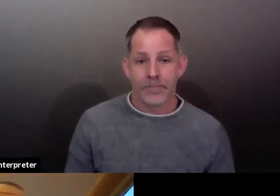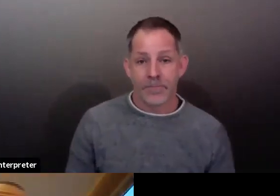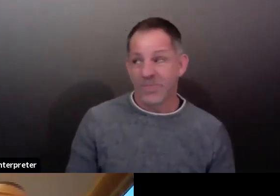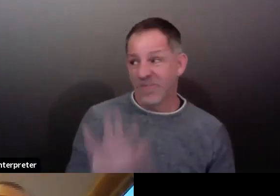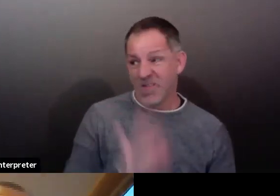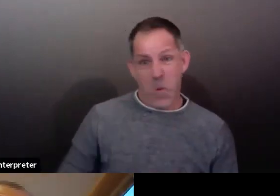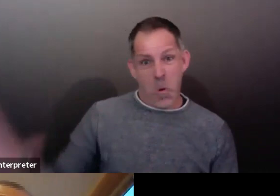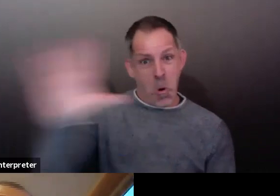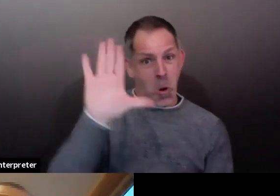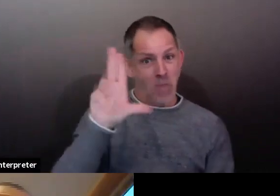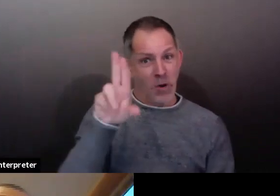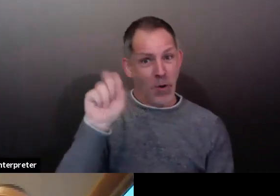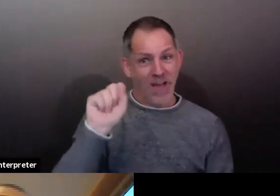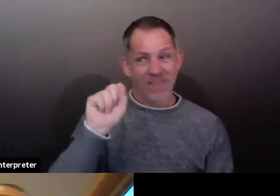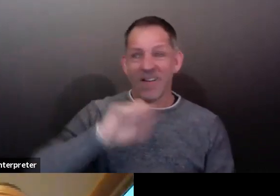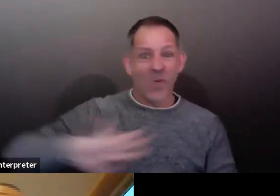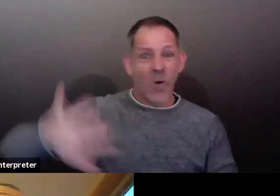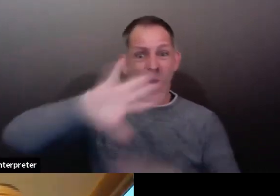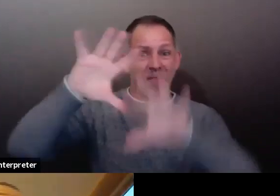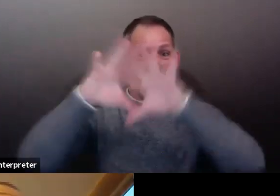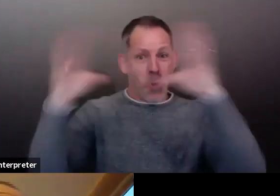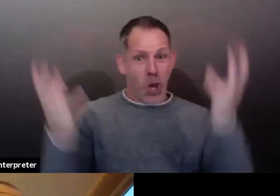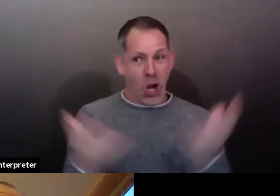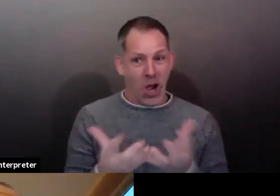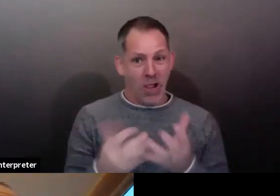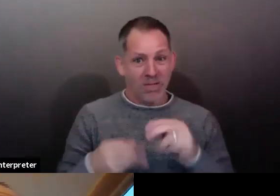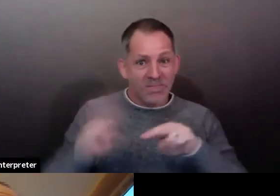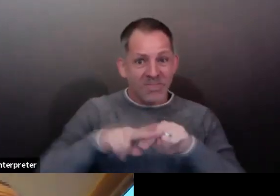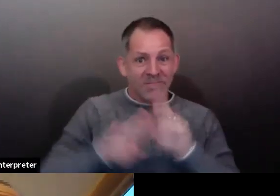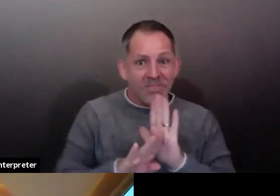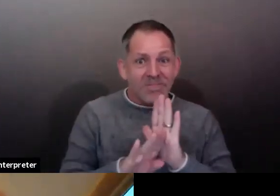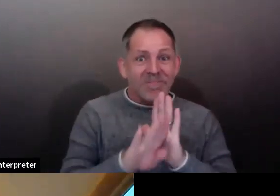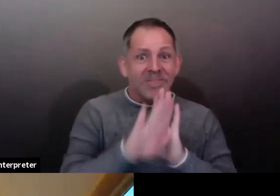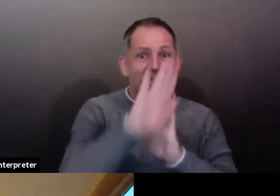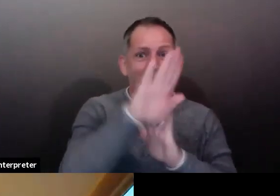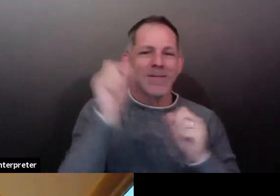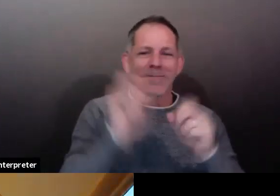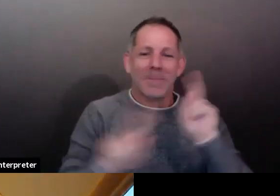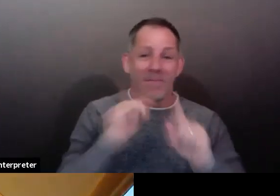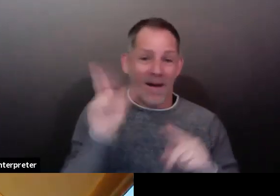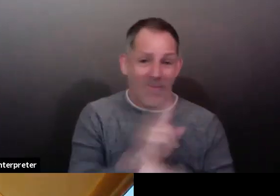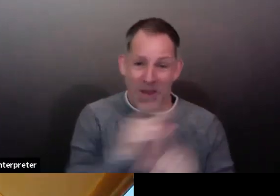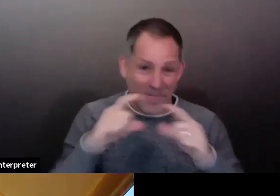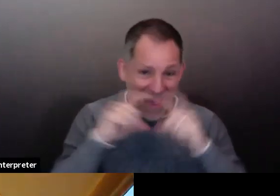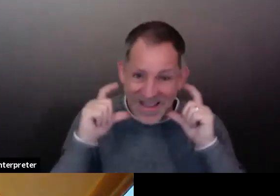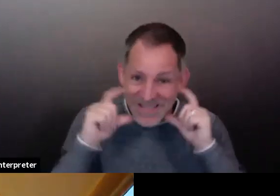cases are going up, it suggests that face coverings are not being used universally